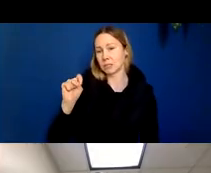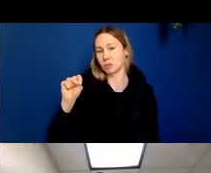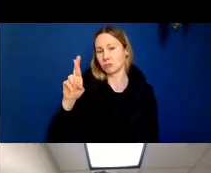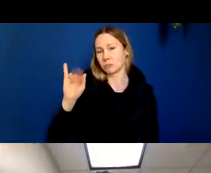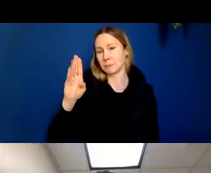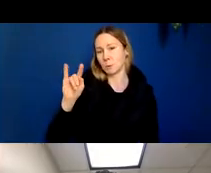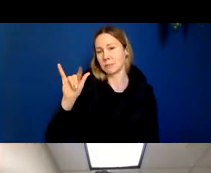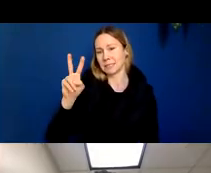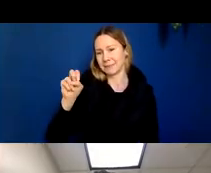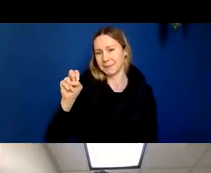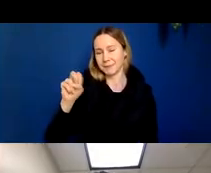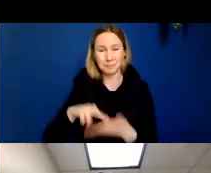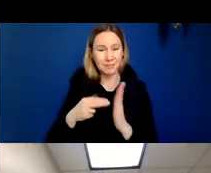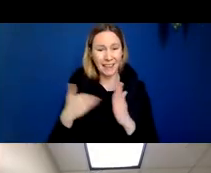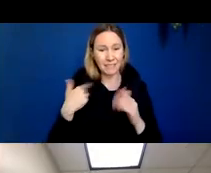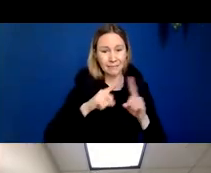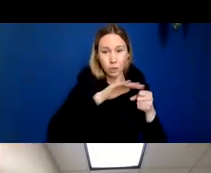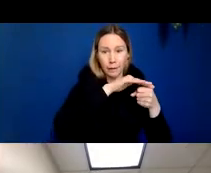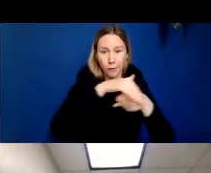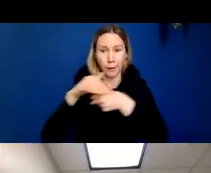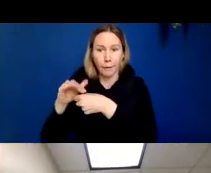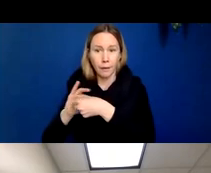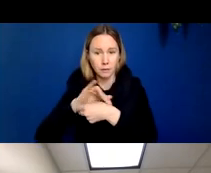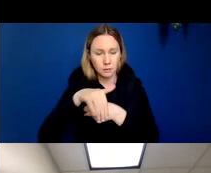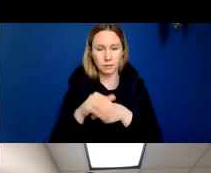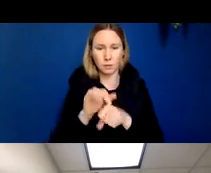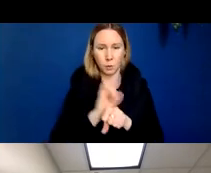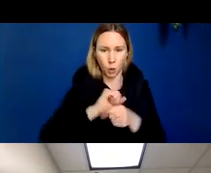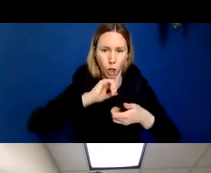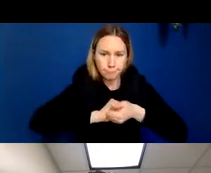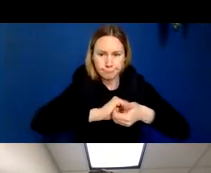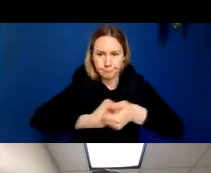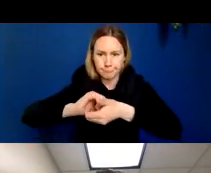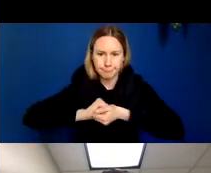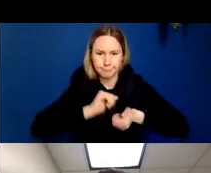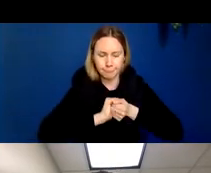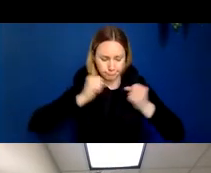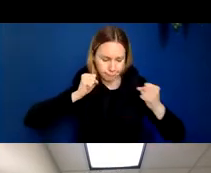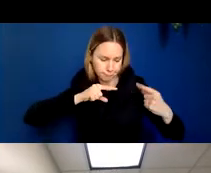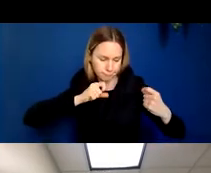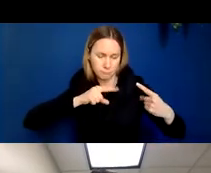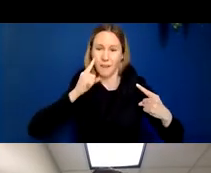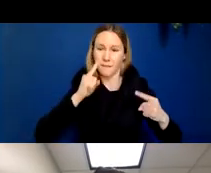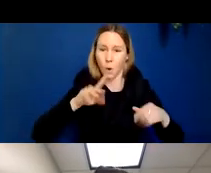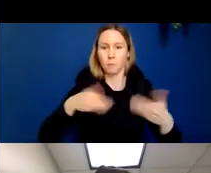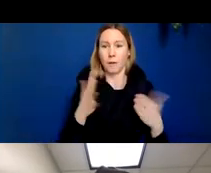regions working collaboratively to bring about a specific function or functions.